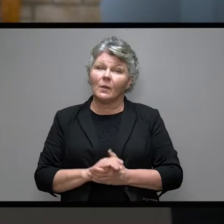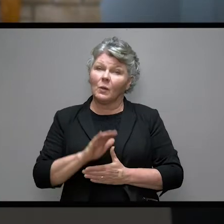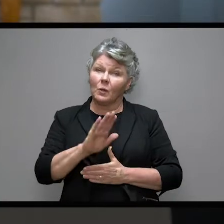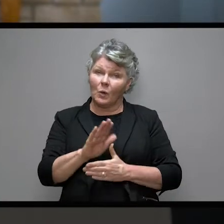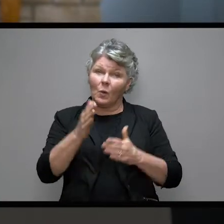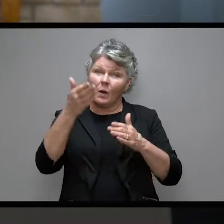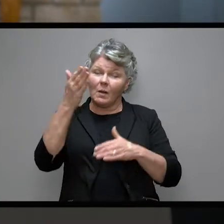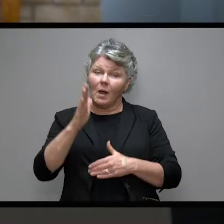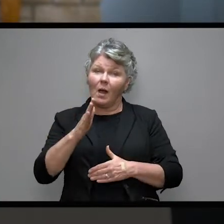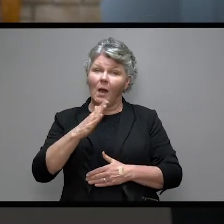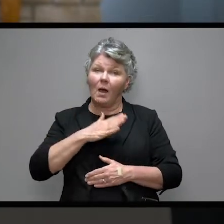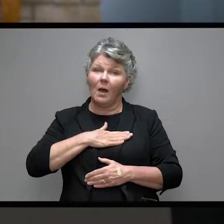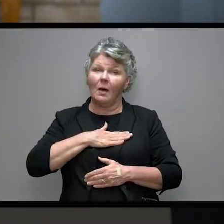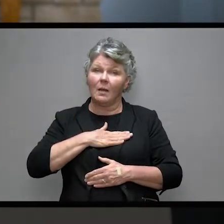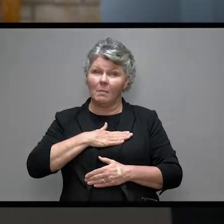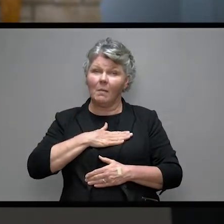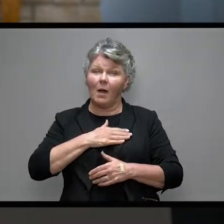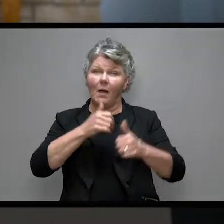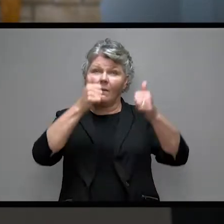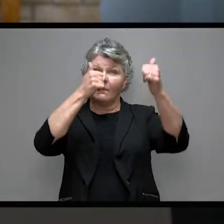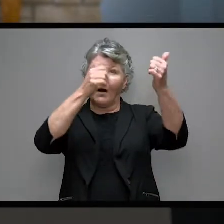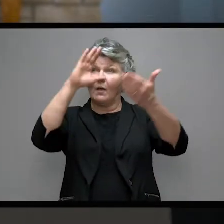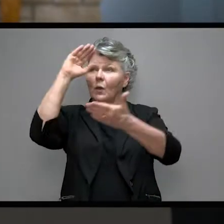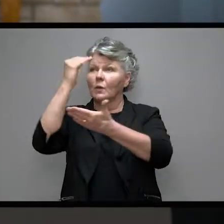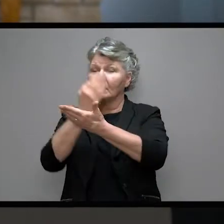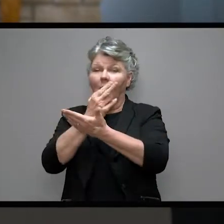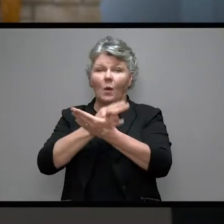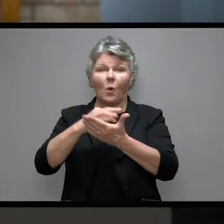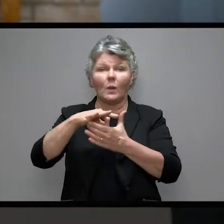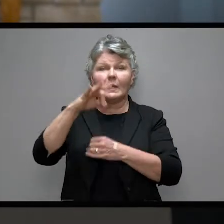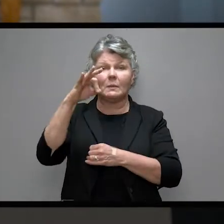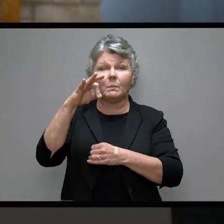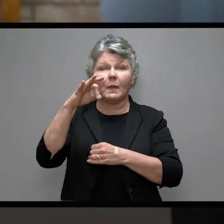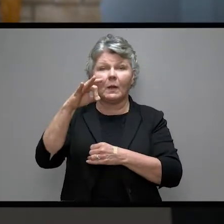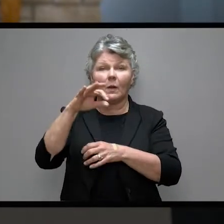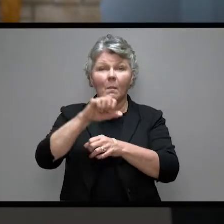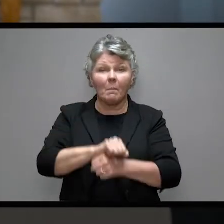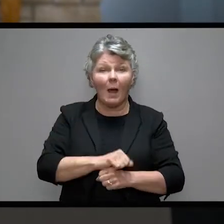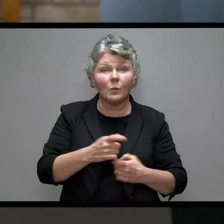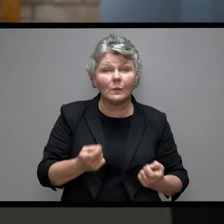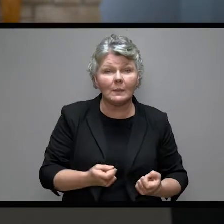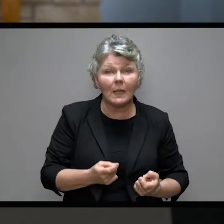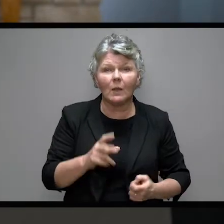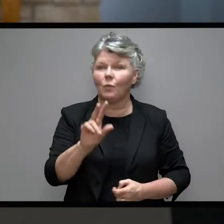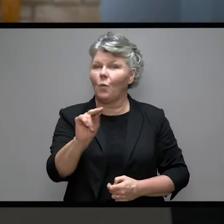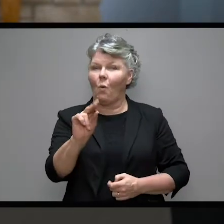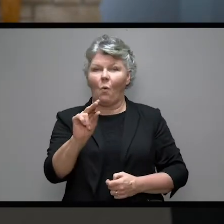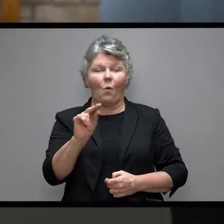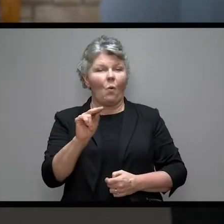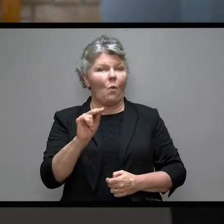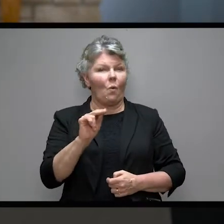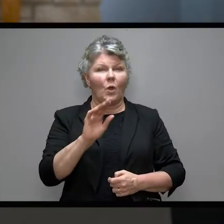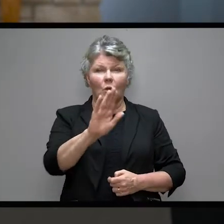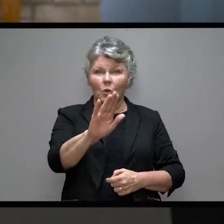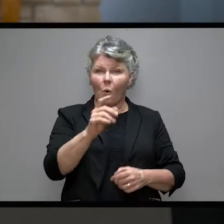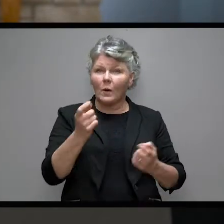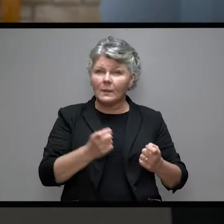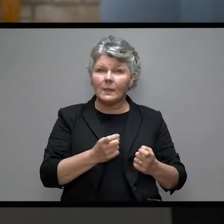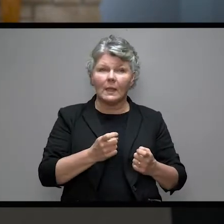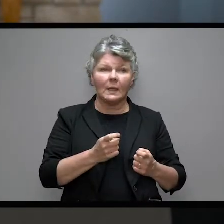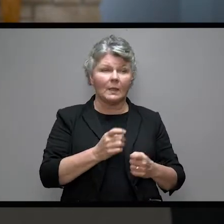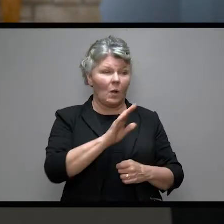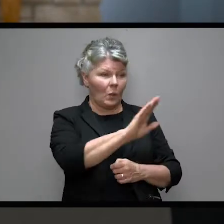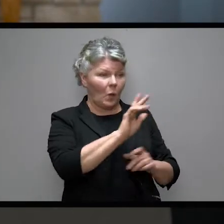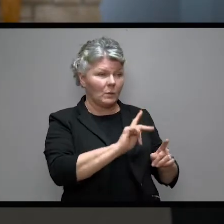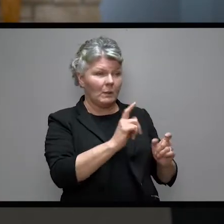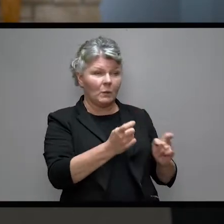God and mine Father, Son, and Holy Spirit would not have you or us bound to our sin, not to your sin, nor to those